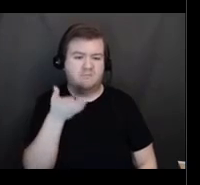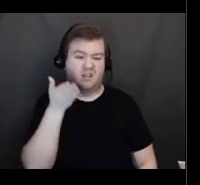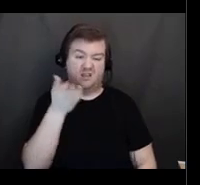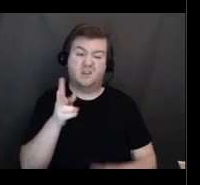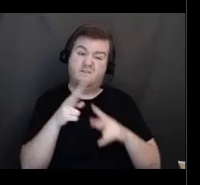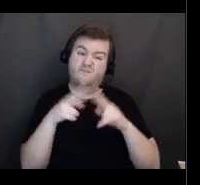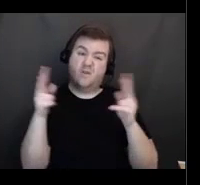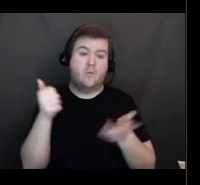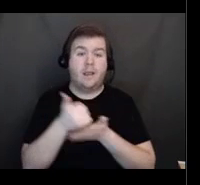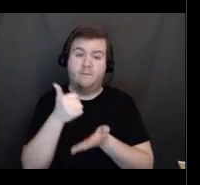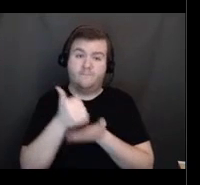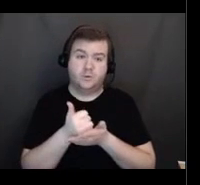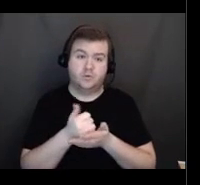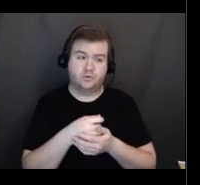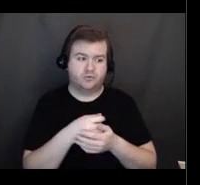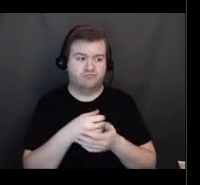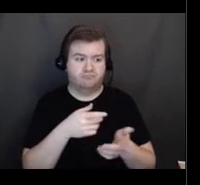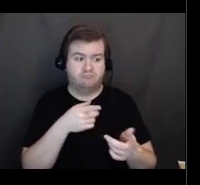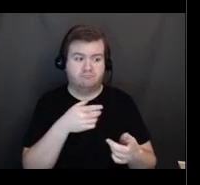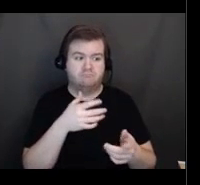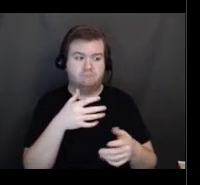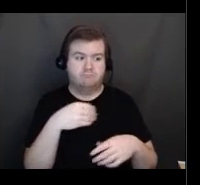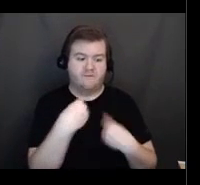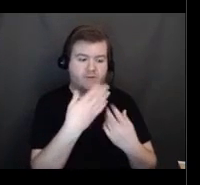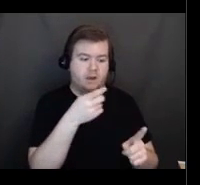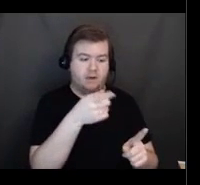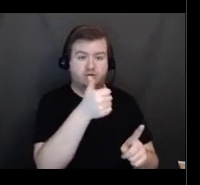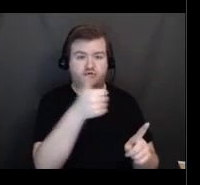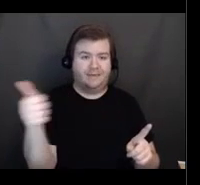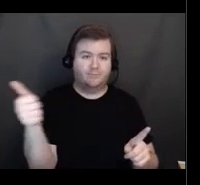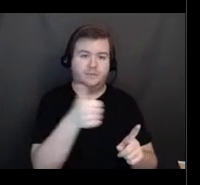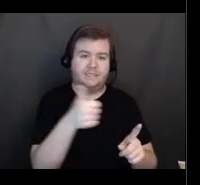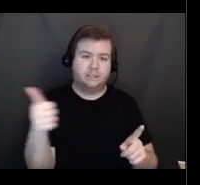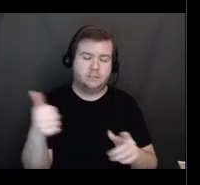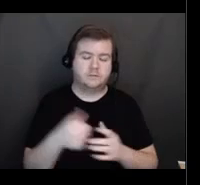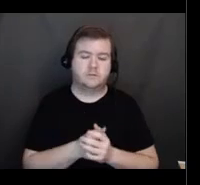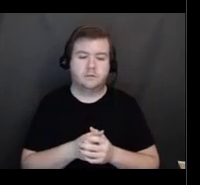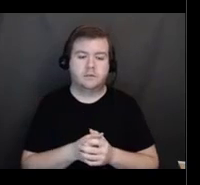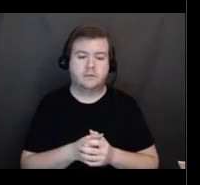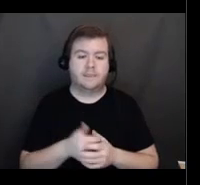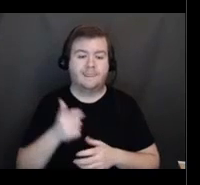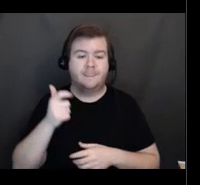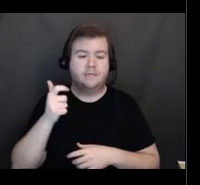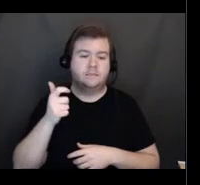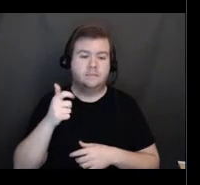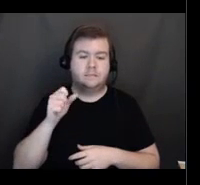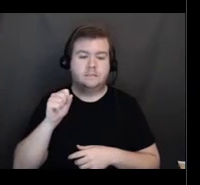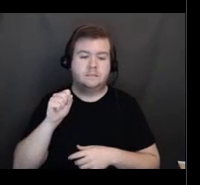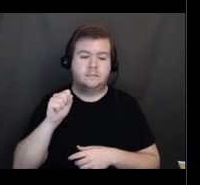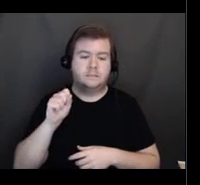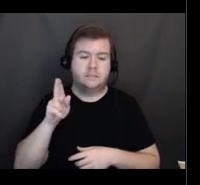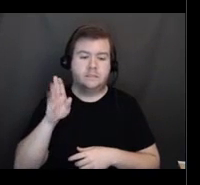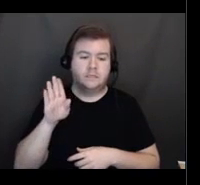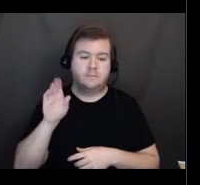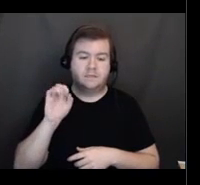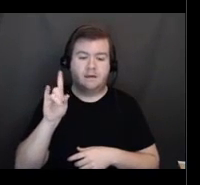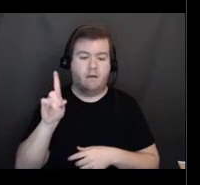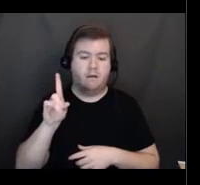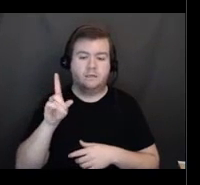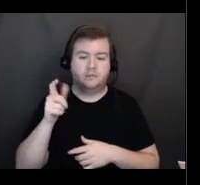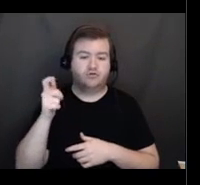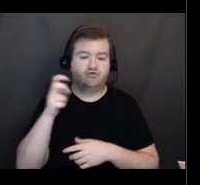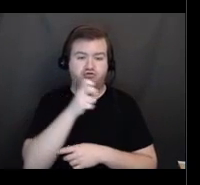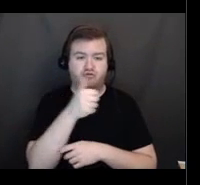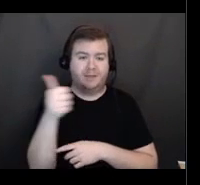get them transportation. The subsidized transportation resources exists across the state for